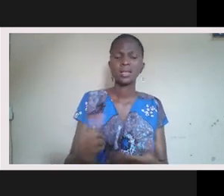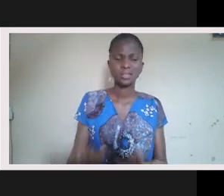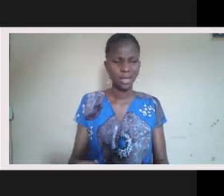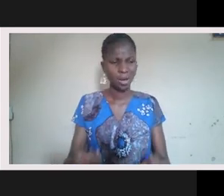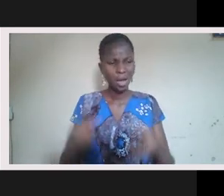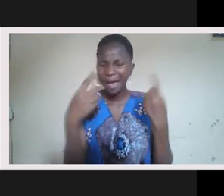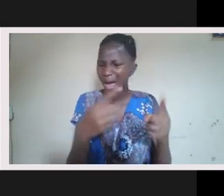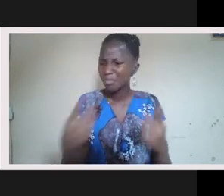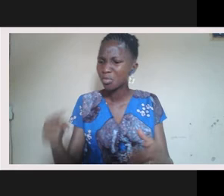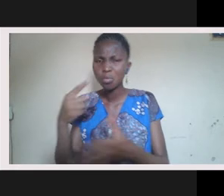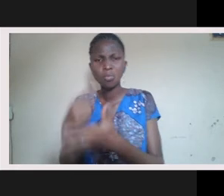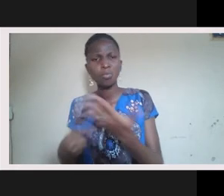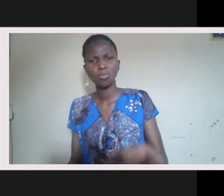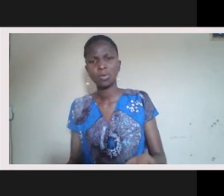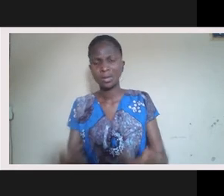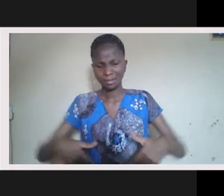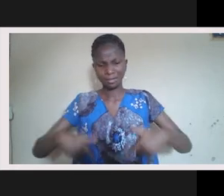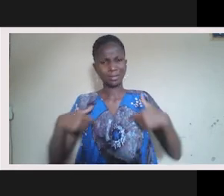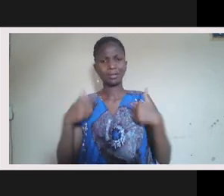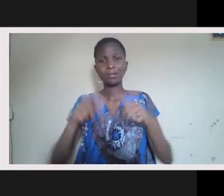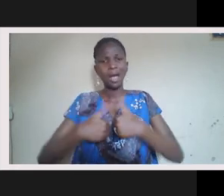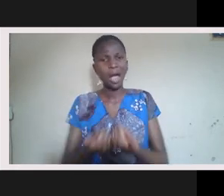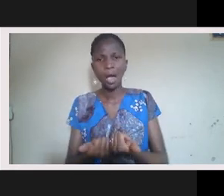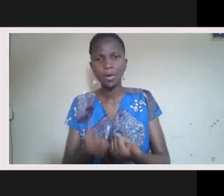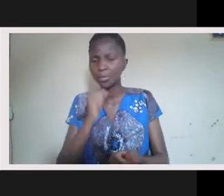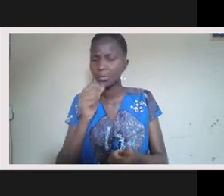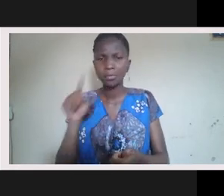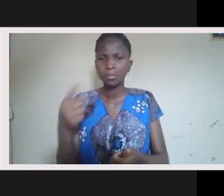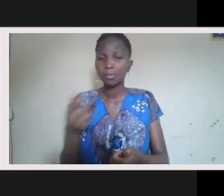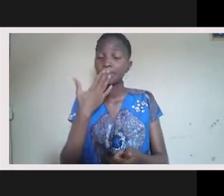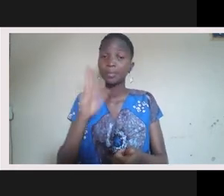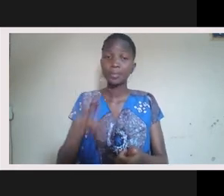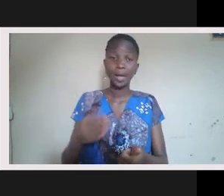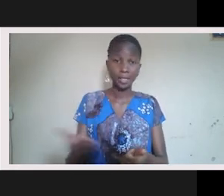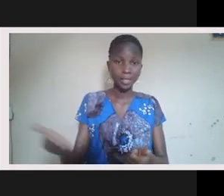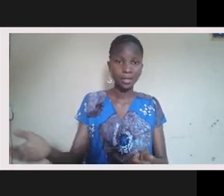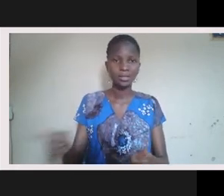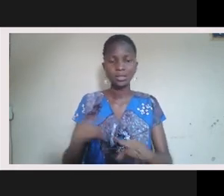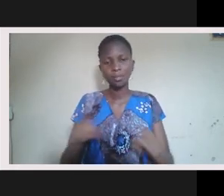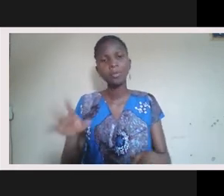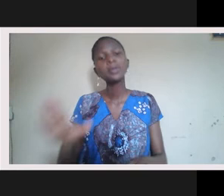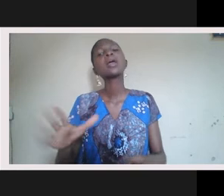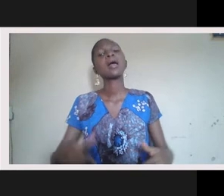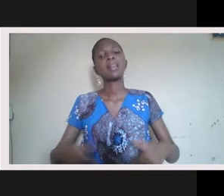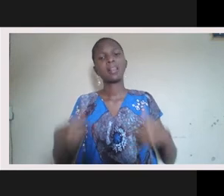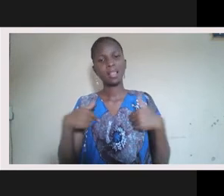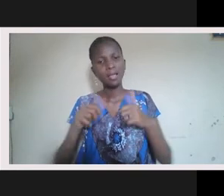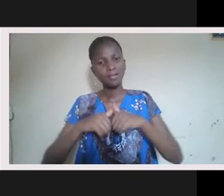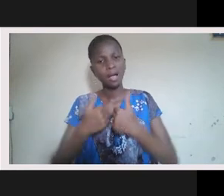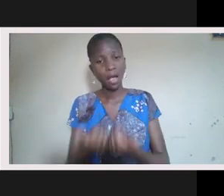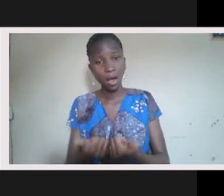You know, what, what happened? How did they live? And not even just necessarily the bad things, you know, their life, you know?